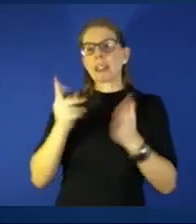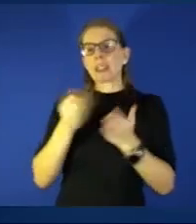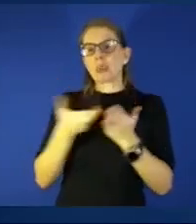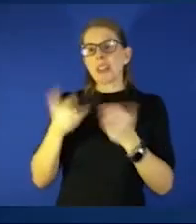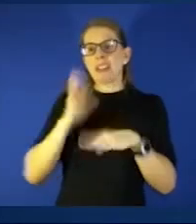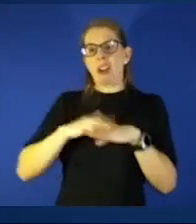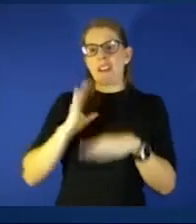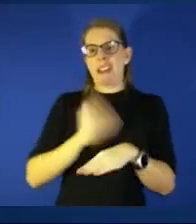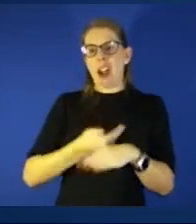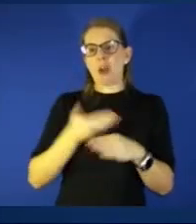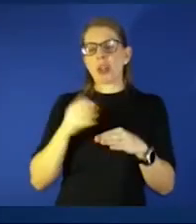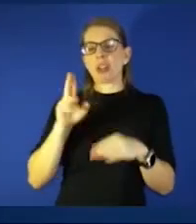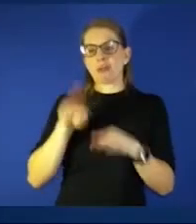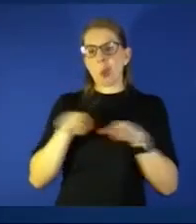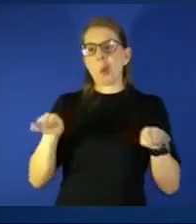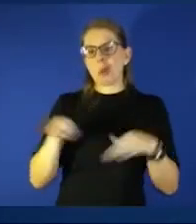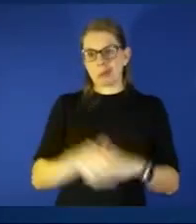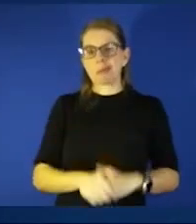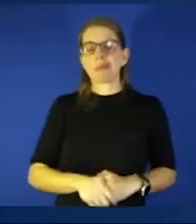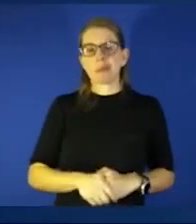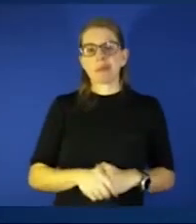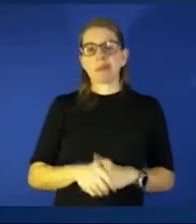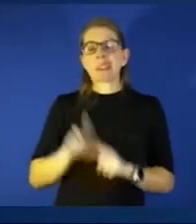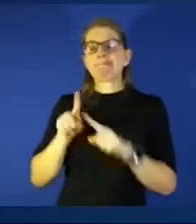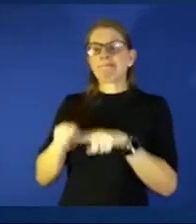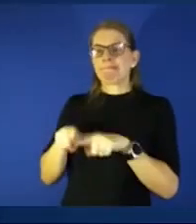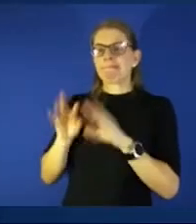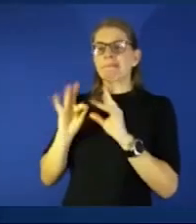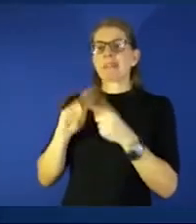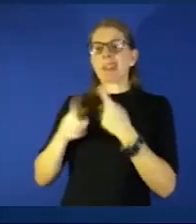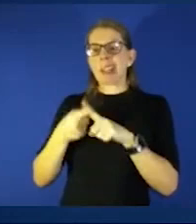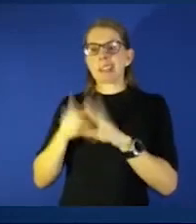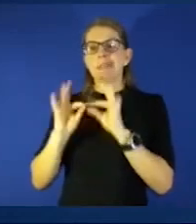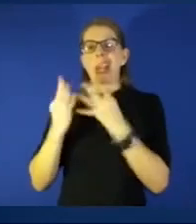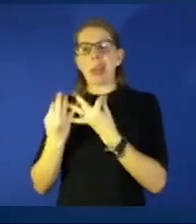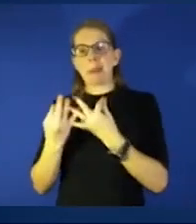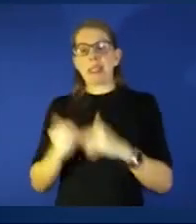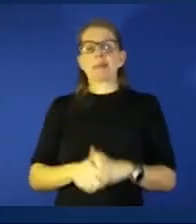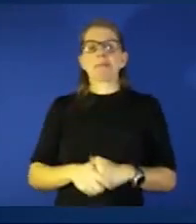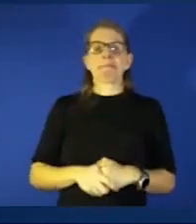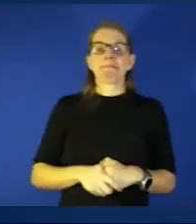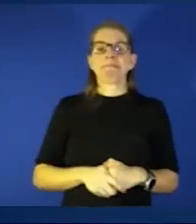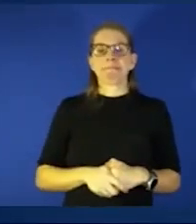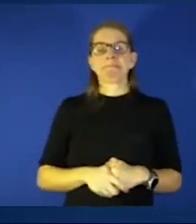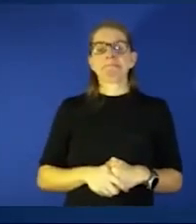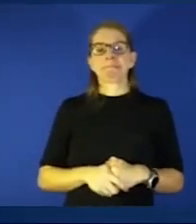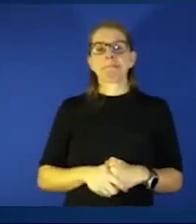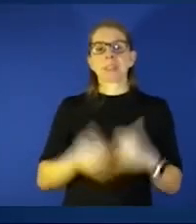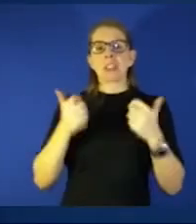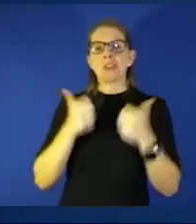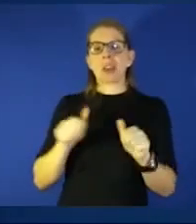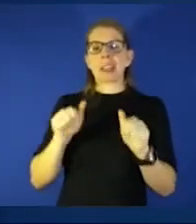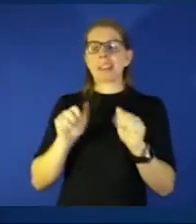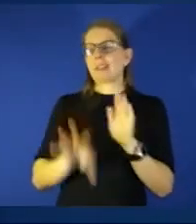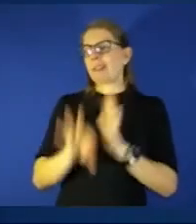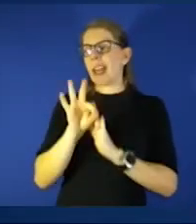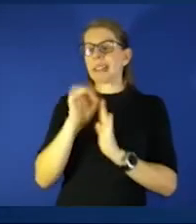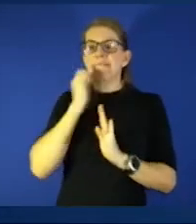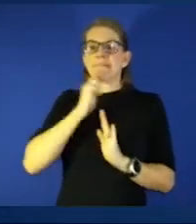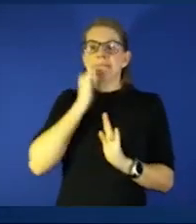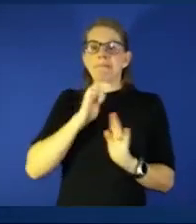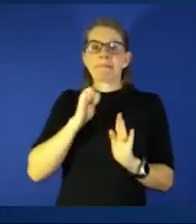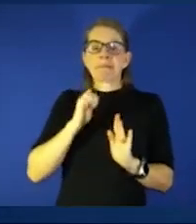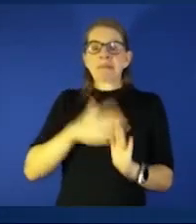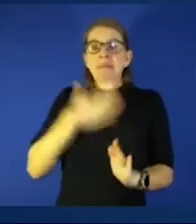um leaning on my friends my family just trying to find the little daily joys and um escapes that you